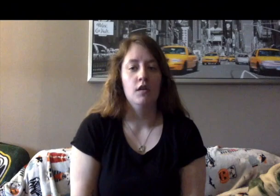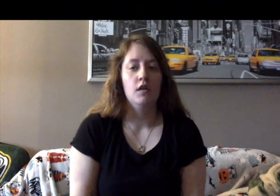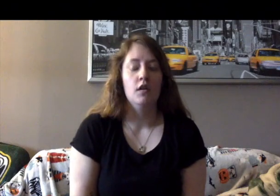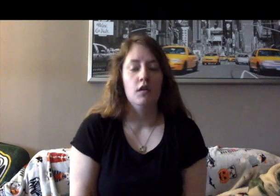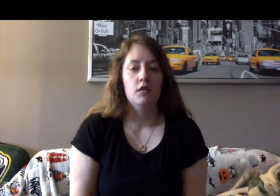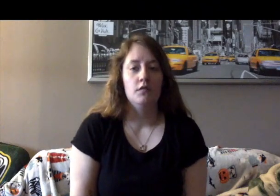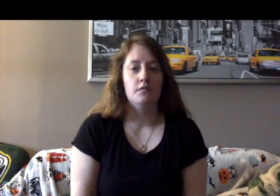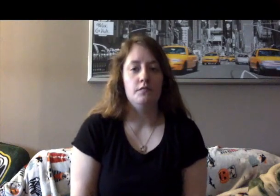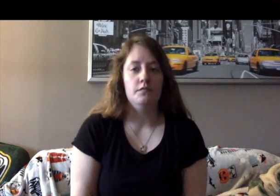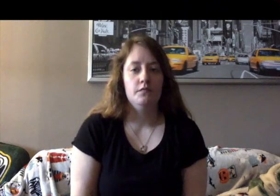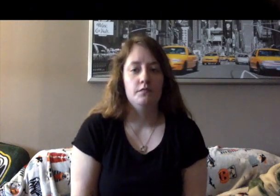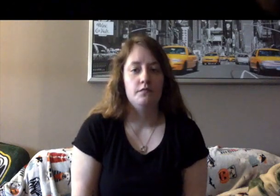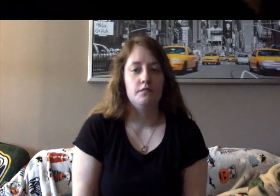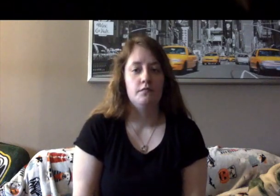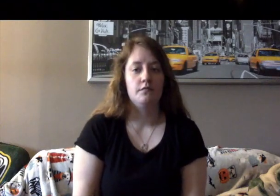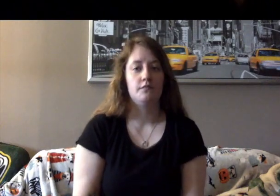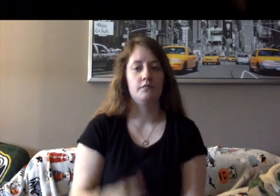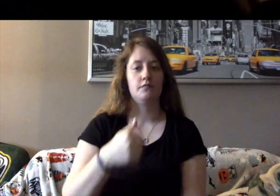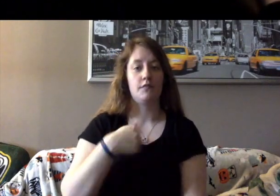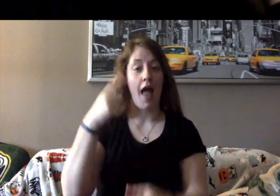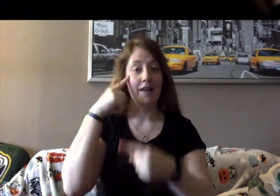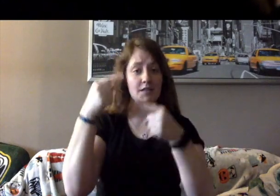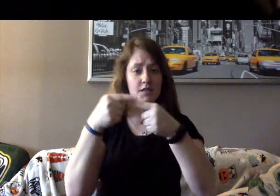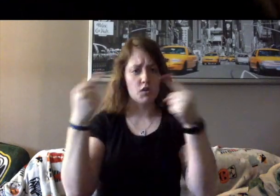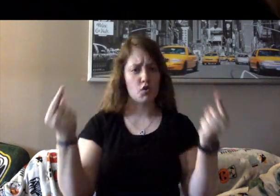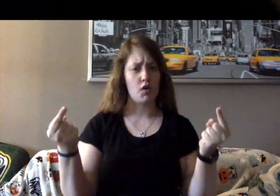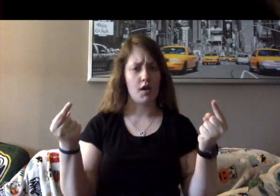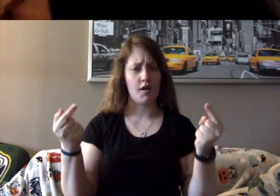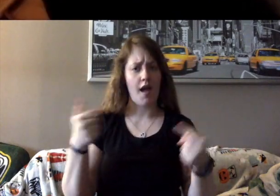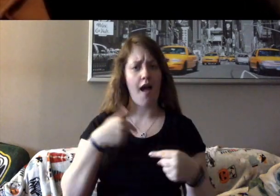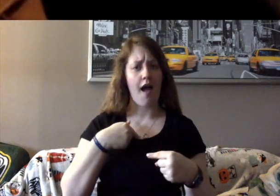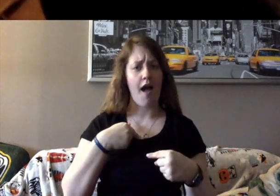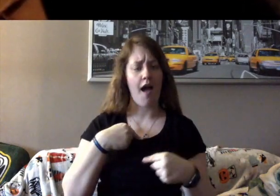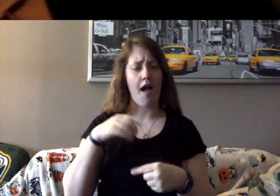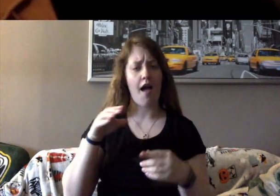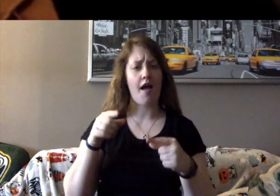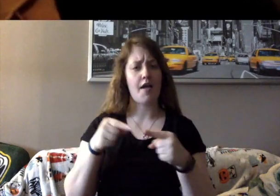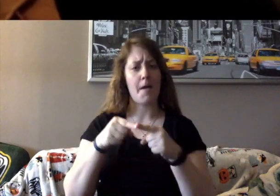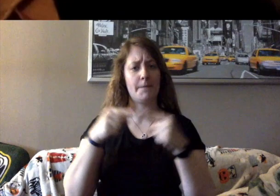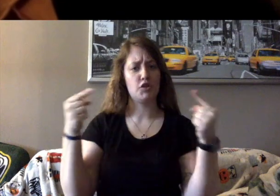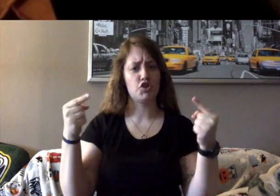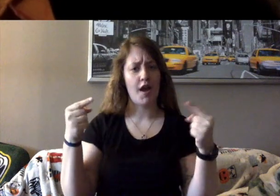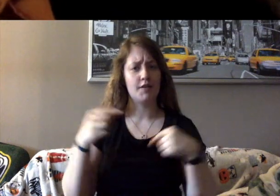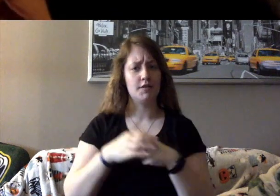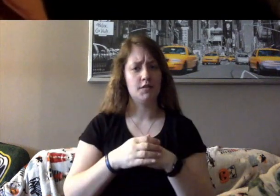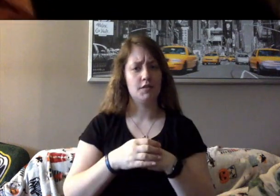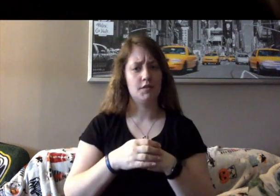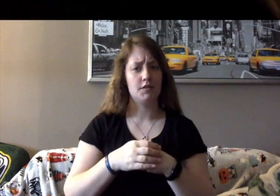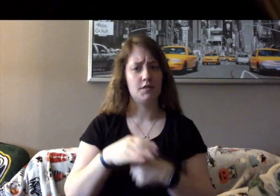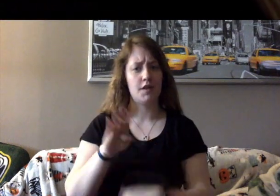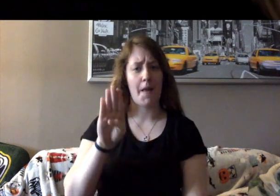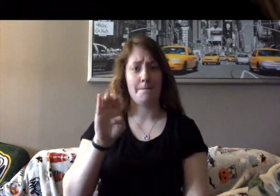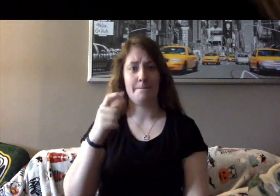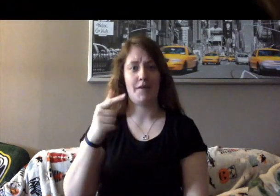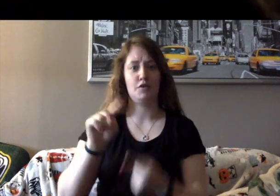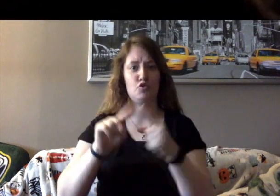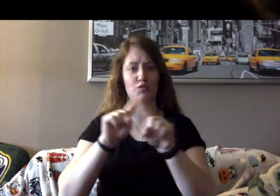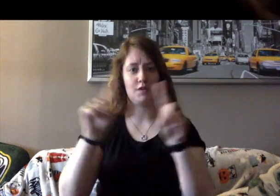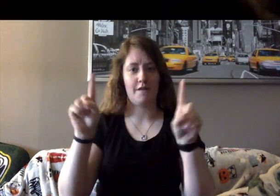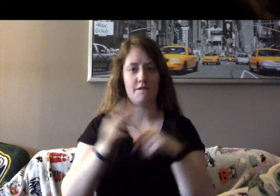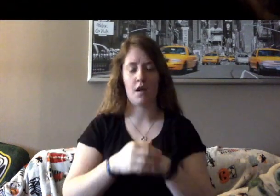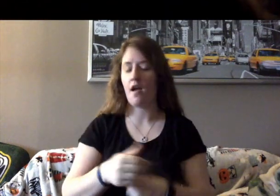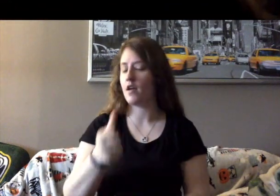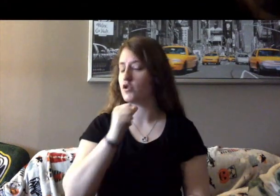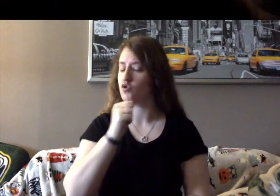It says, I disagree. I object. I beg to differ. I do not